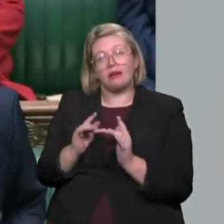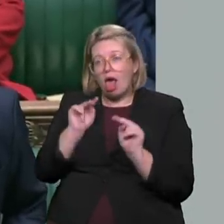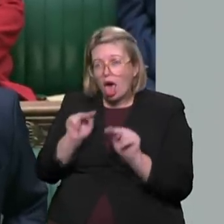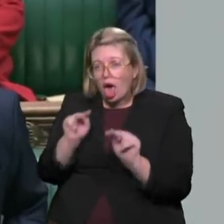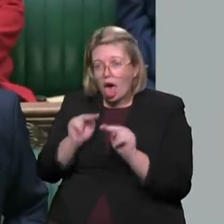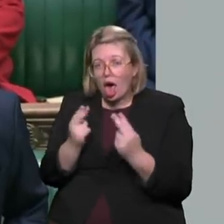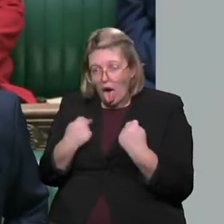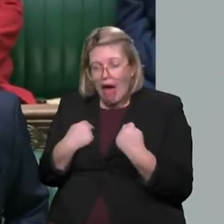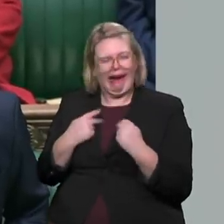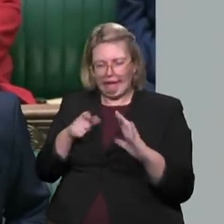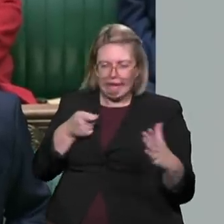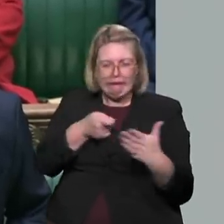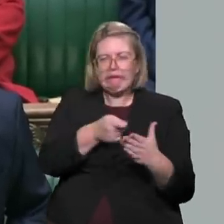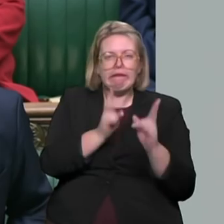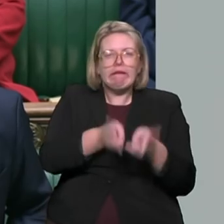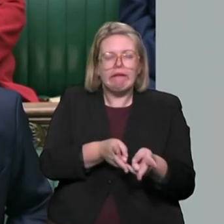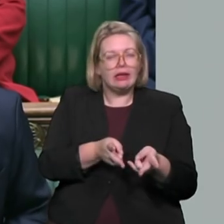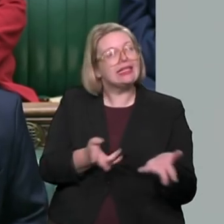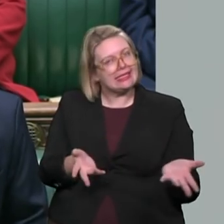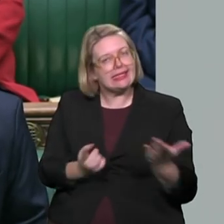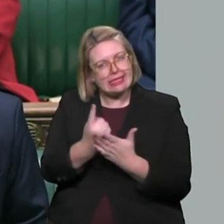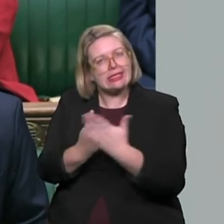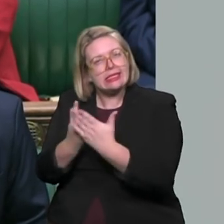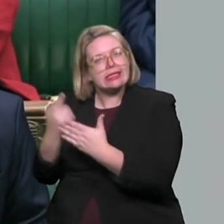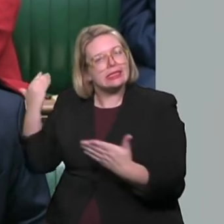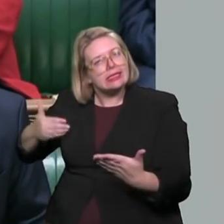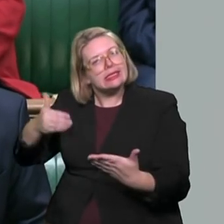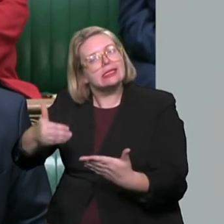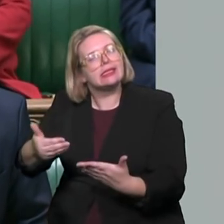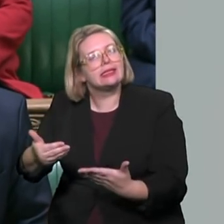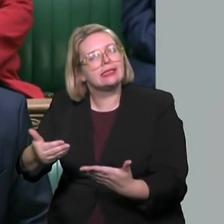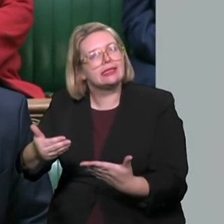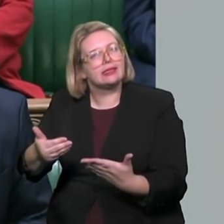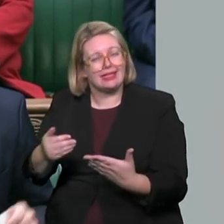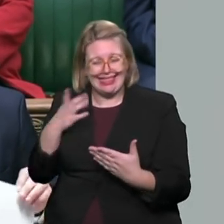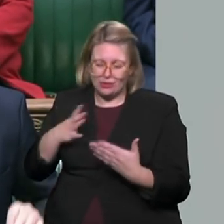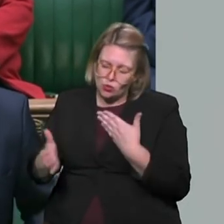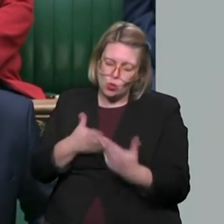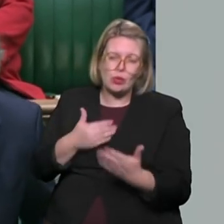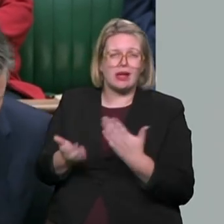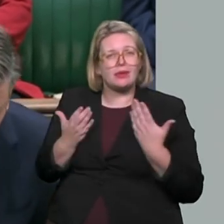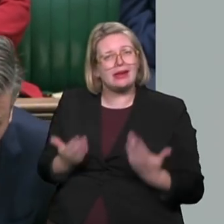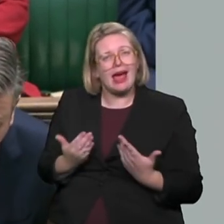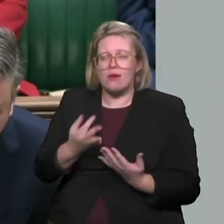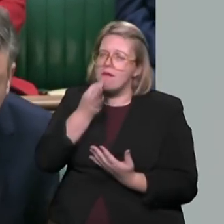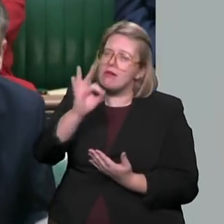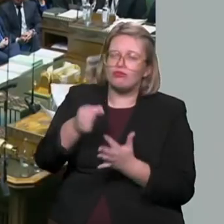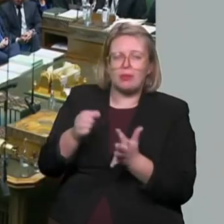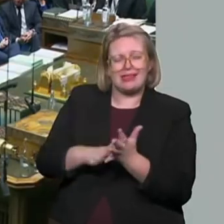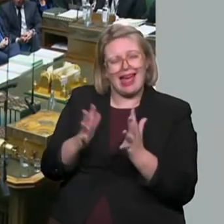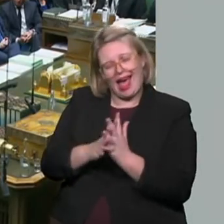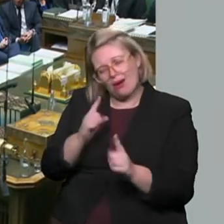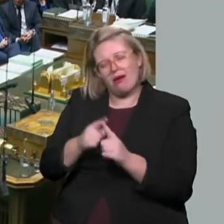but at the moment things are getting worse, not better. So what urgent plans does the Prime Minister have to fix these glaring problems?